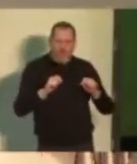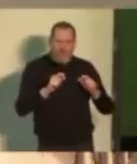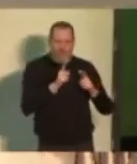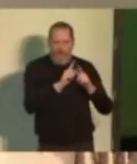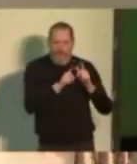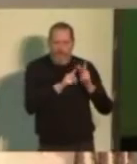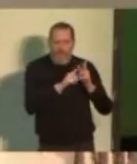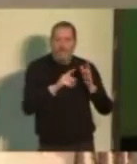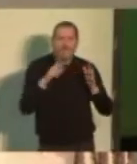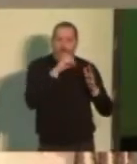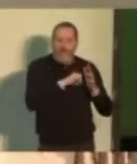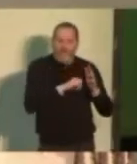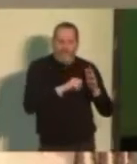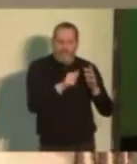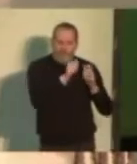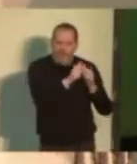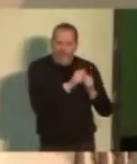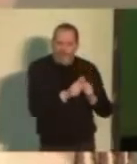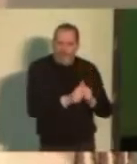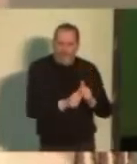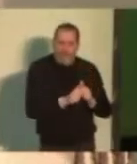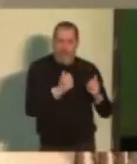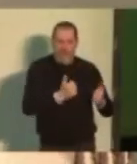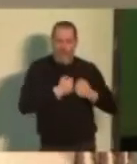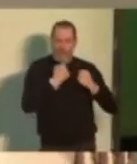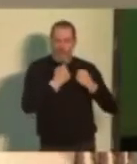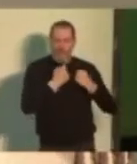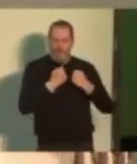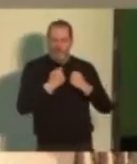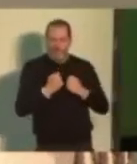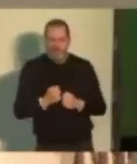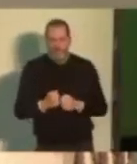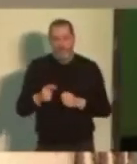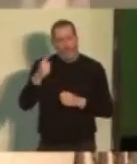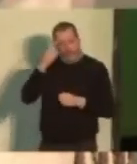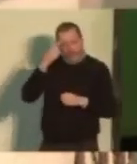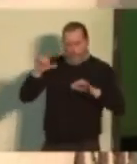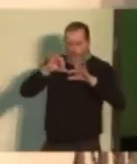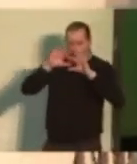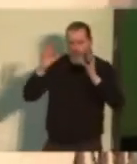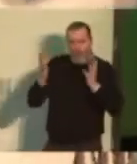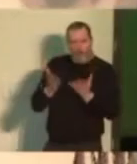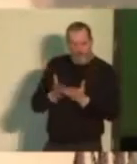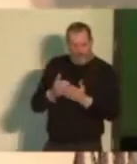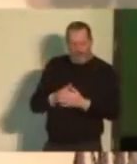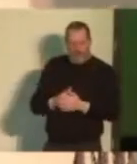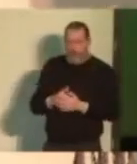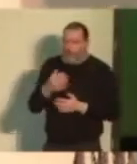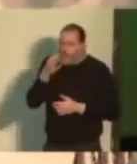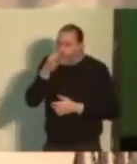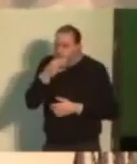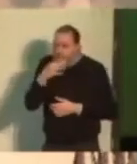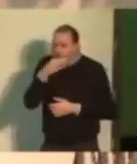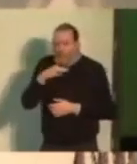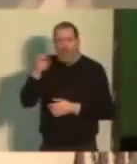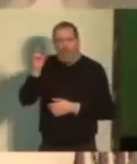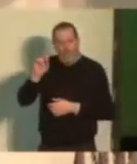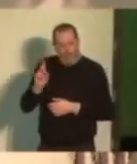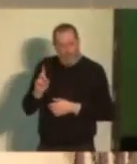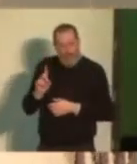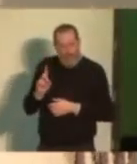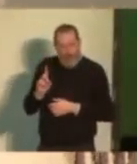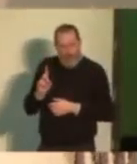list. So what you are looking at globally is a small number of billionaires